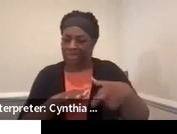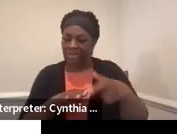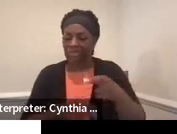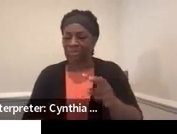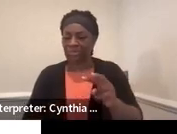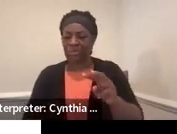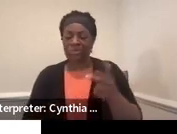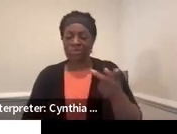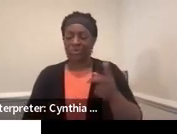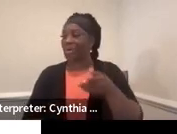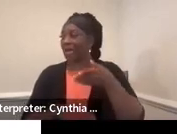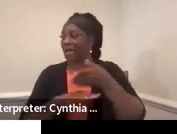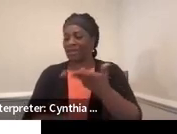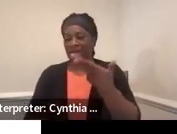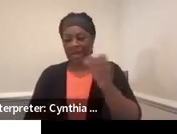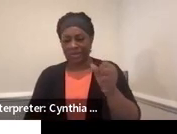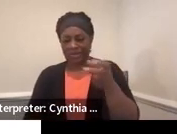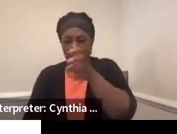transition.